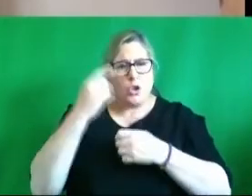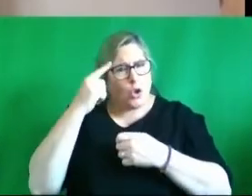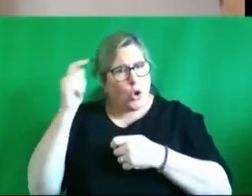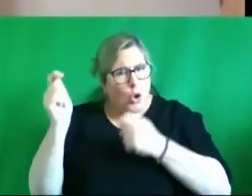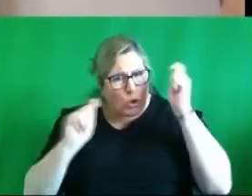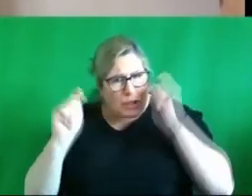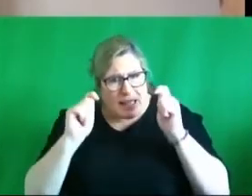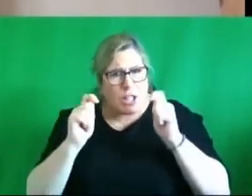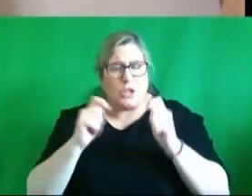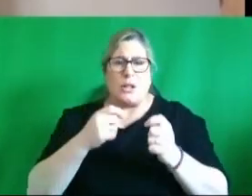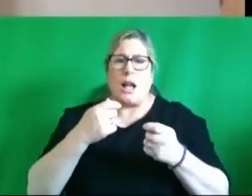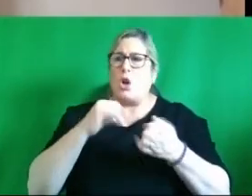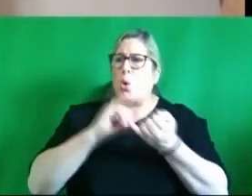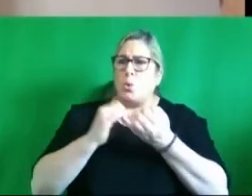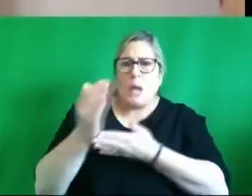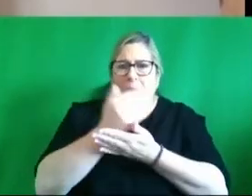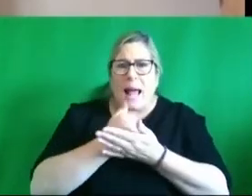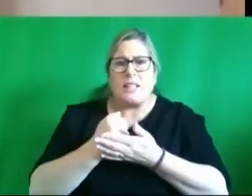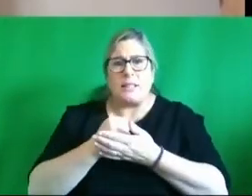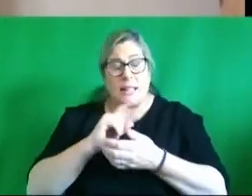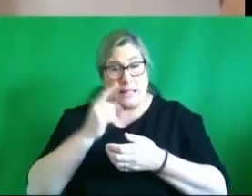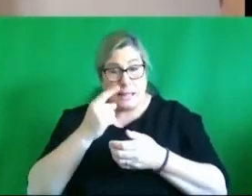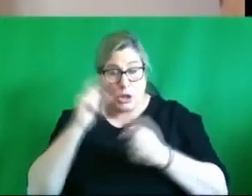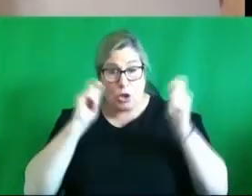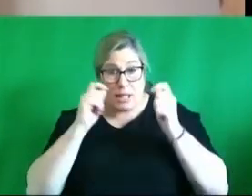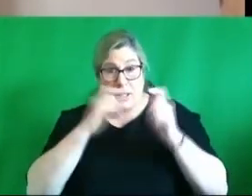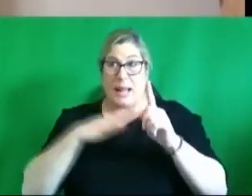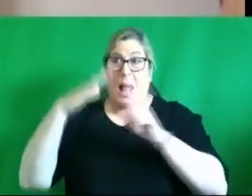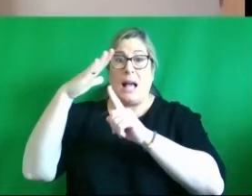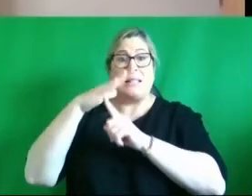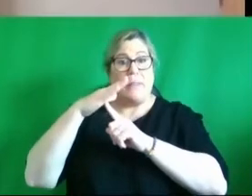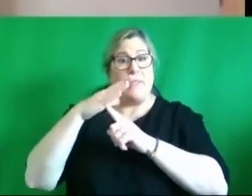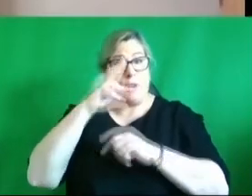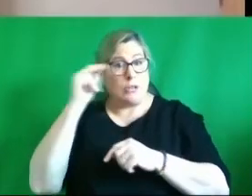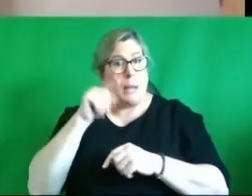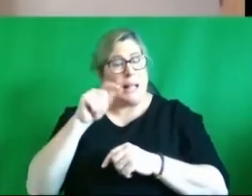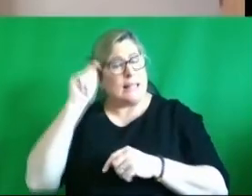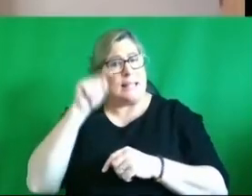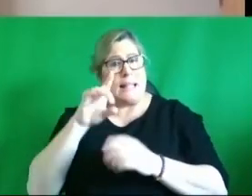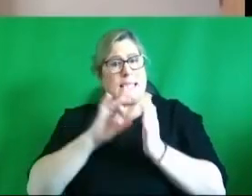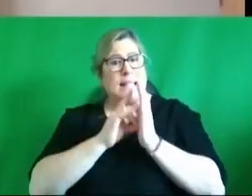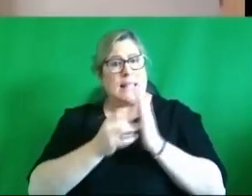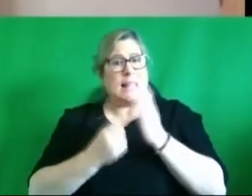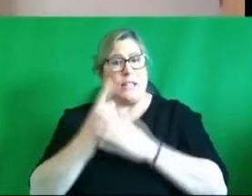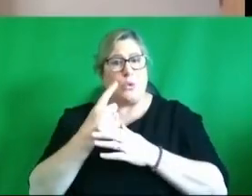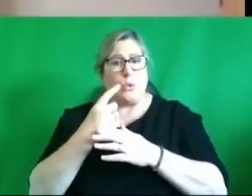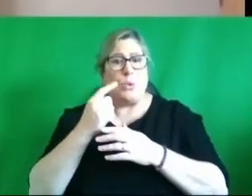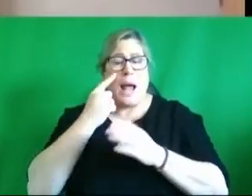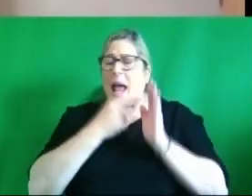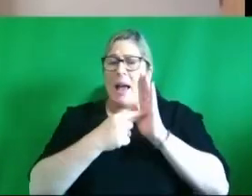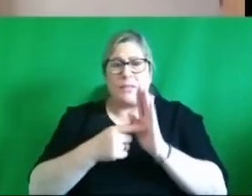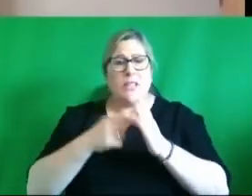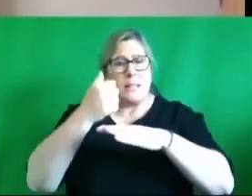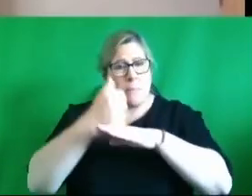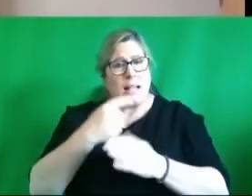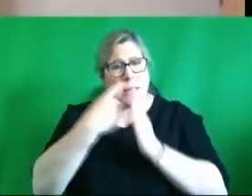where is it being considered is it being considered at the highest level for example so i think that is a key issue evidence-based policy is not motherhood